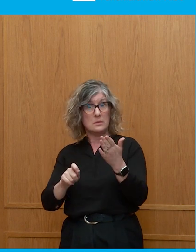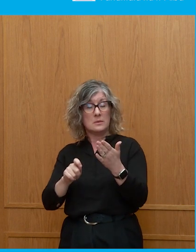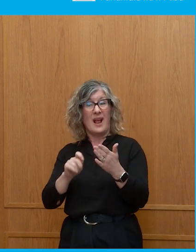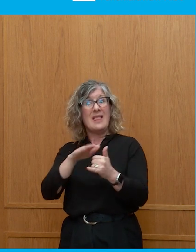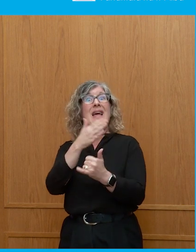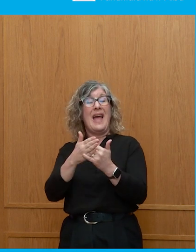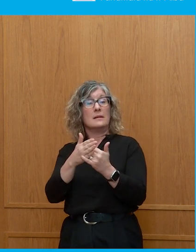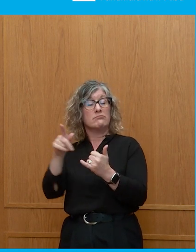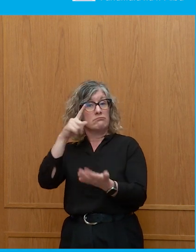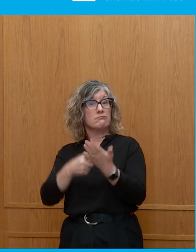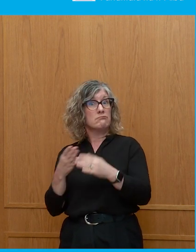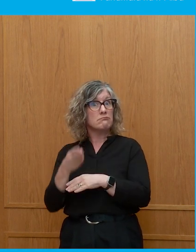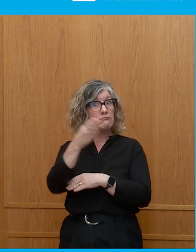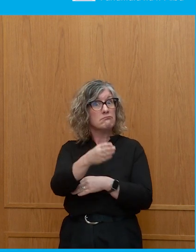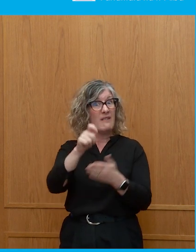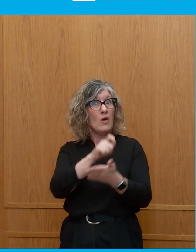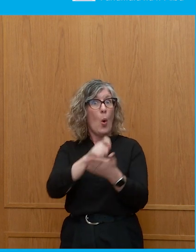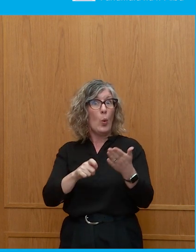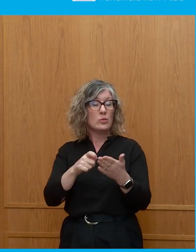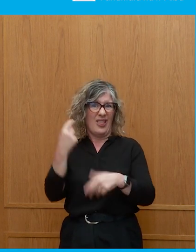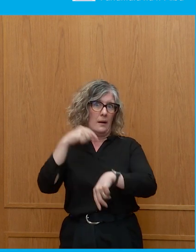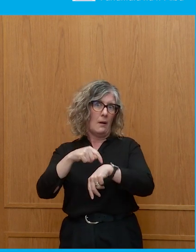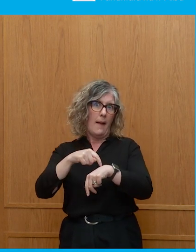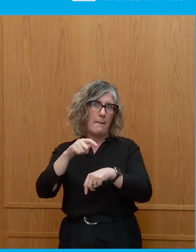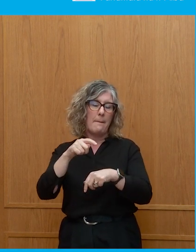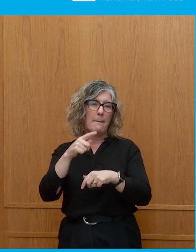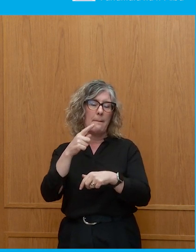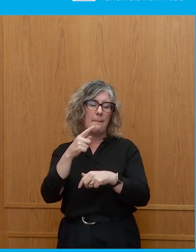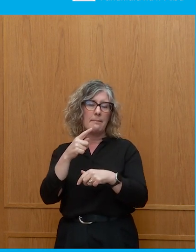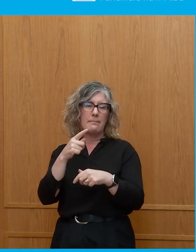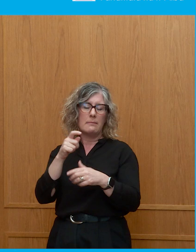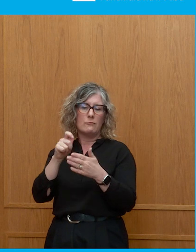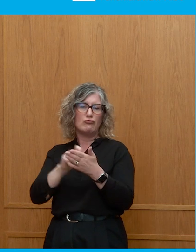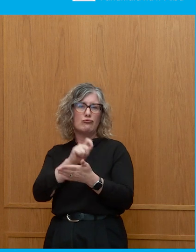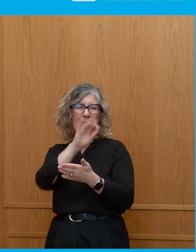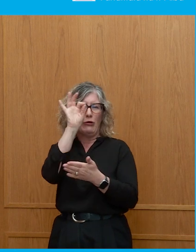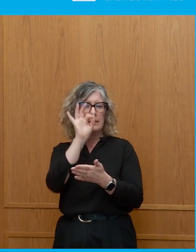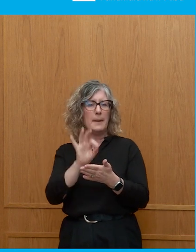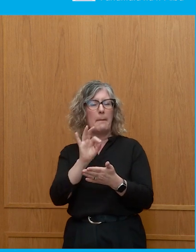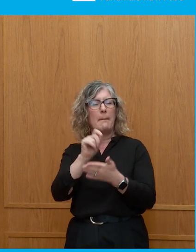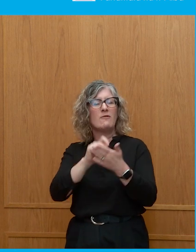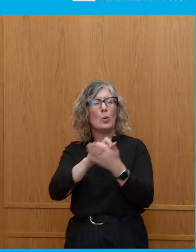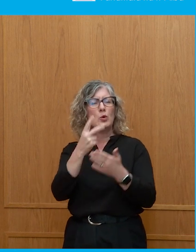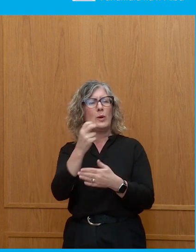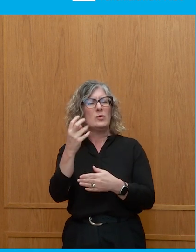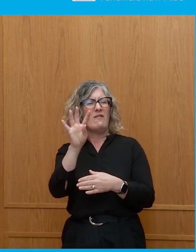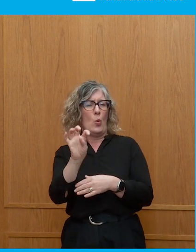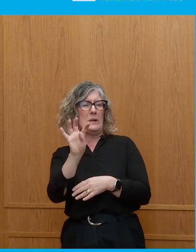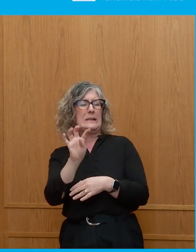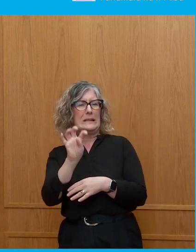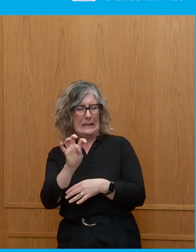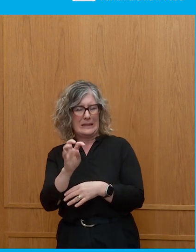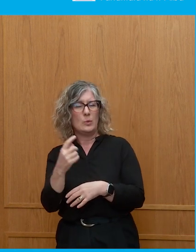in huge numbers vote in 2014, was one that, well, every vote was equal, right? It was a kind of national referendum, so